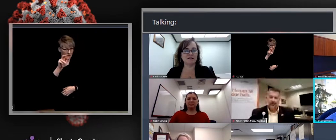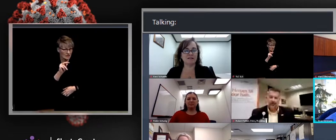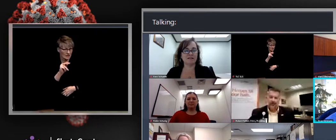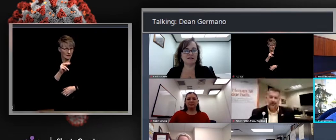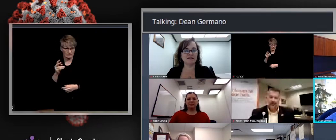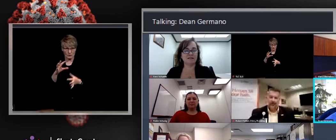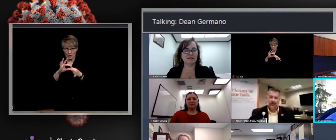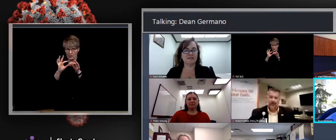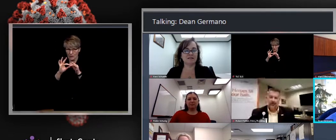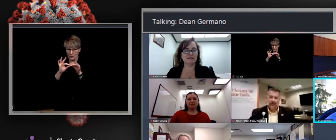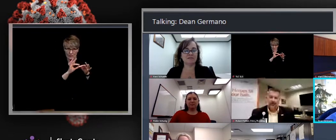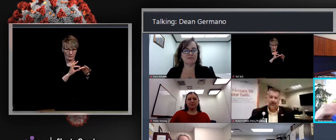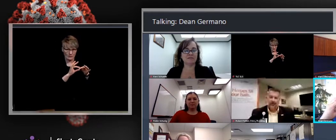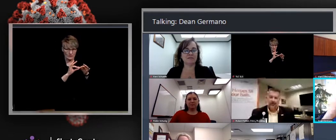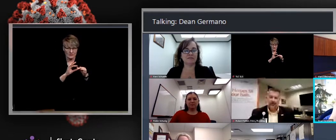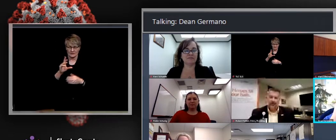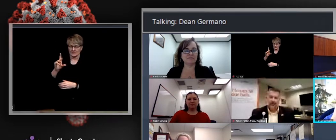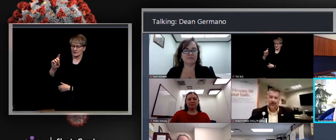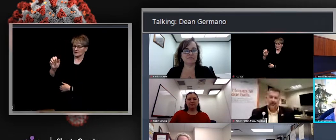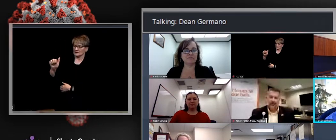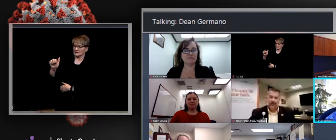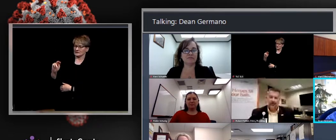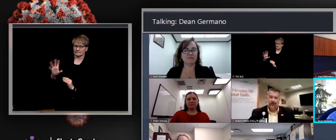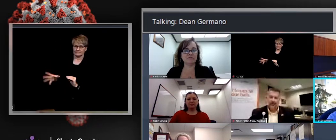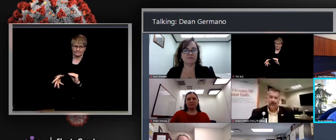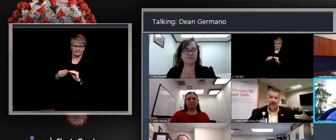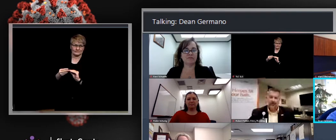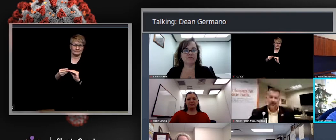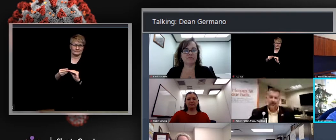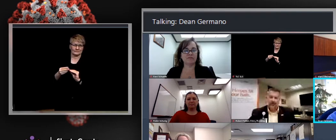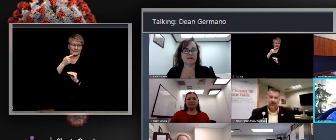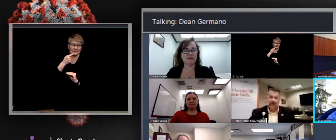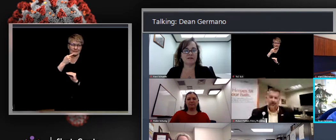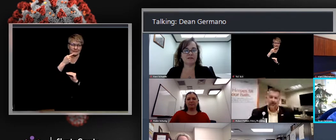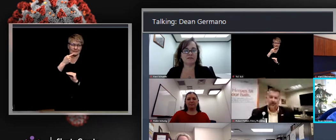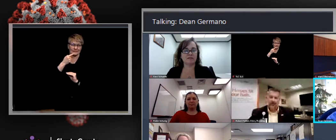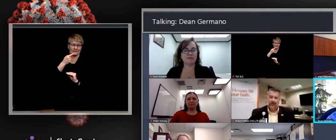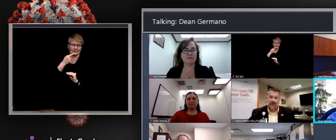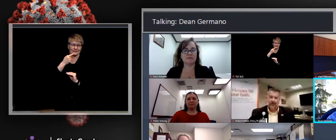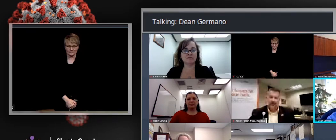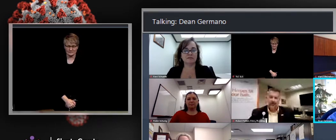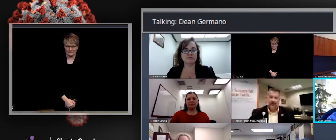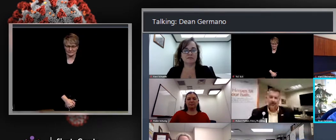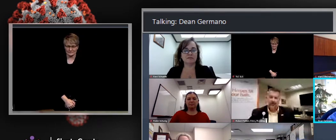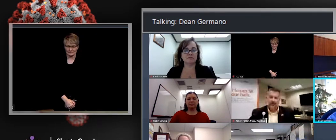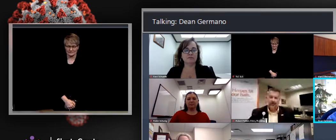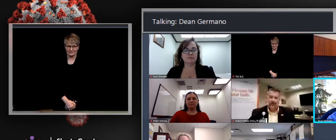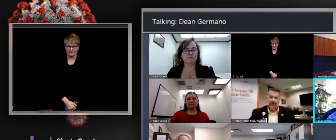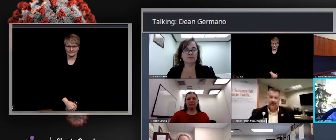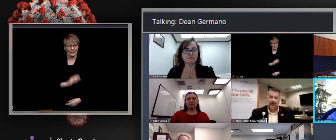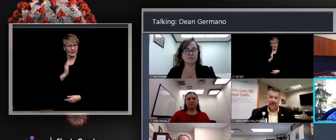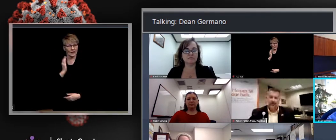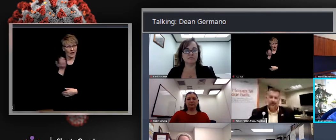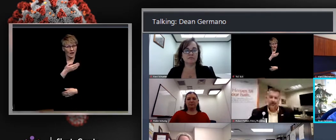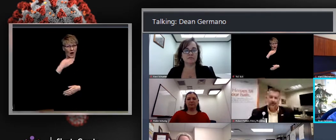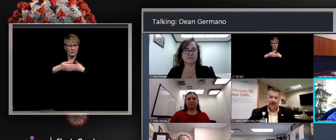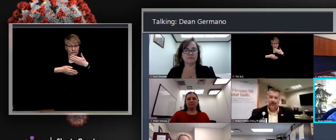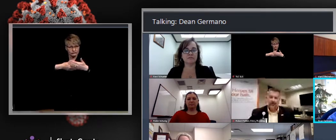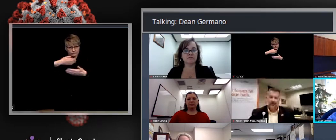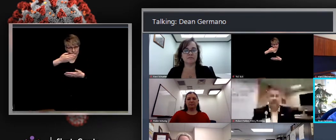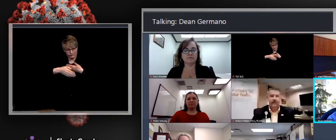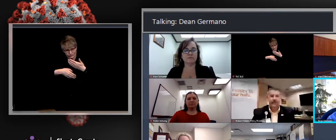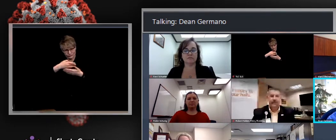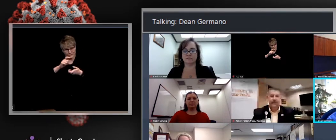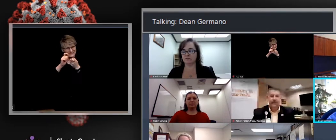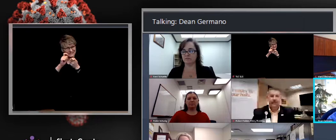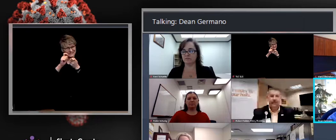Well, I'll just add that we are also sort of retweaking our processes here a little bit. We've had a